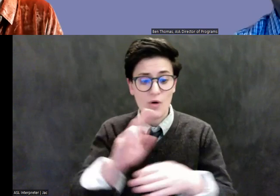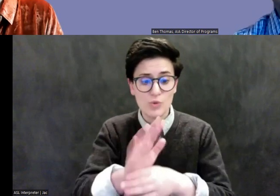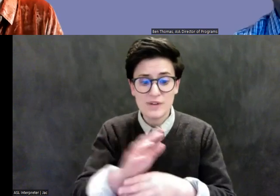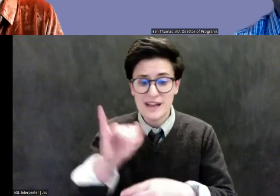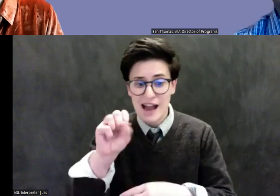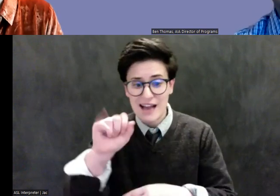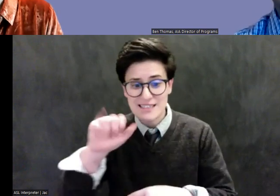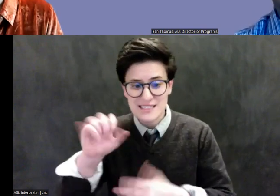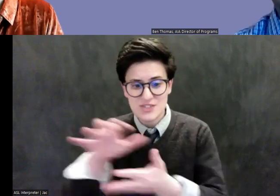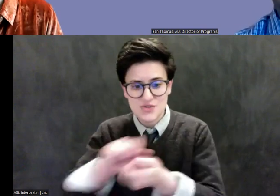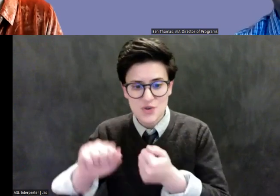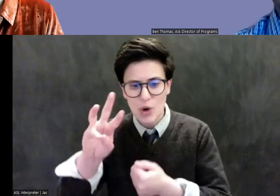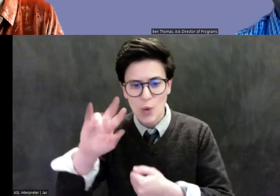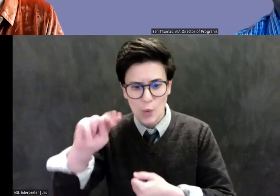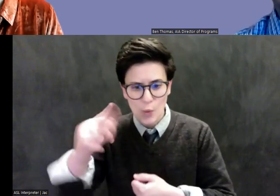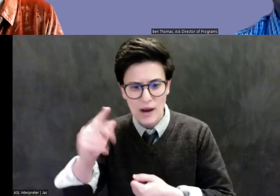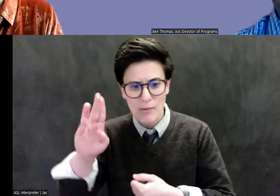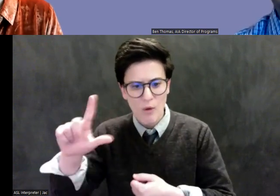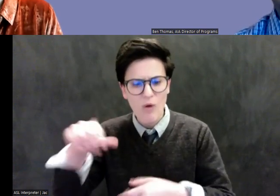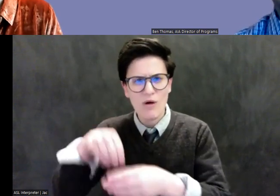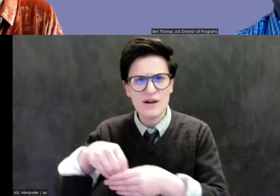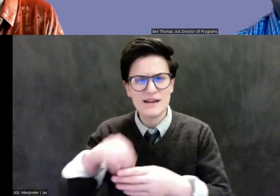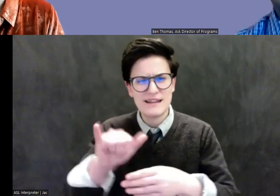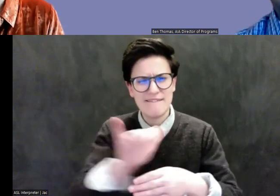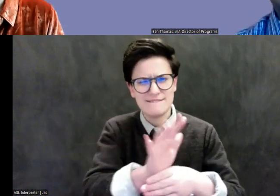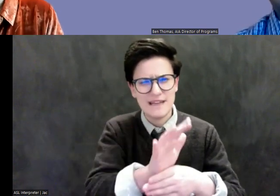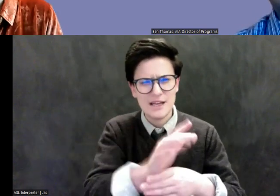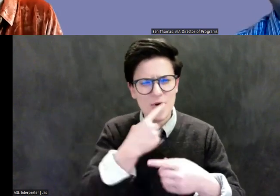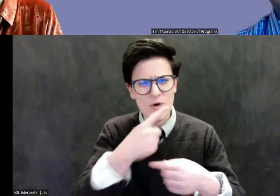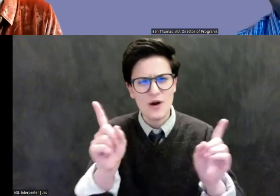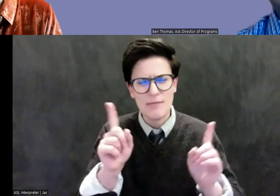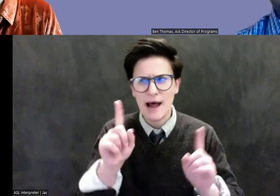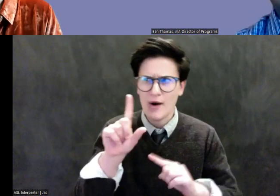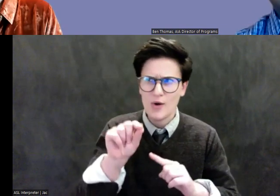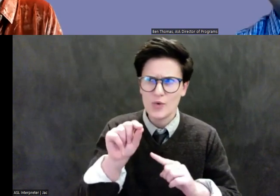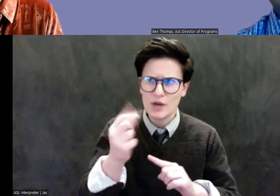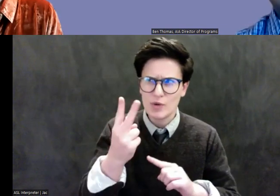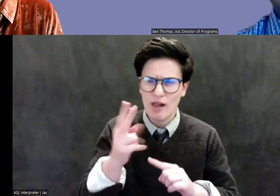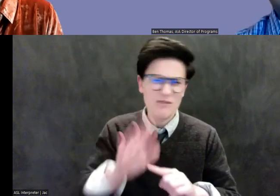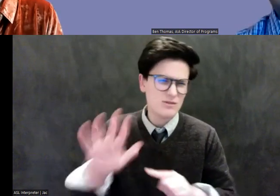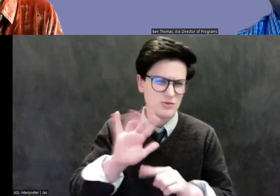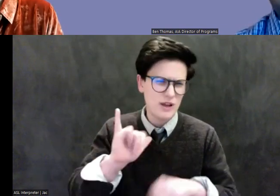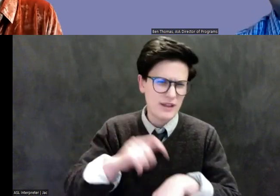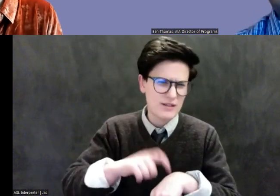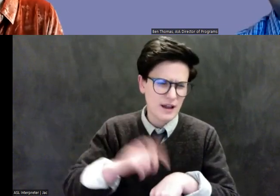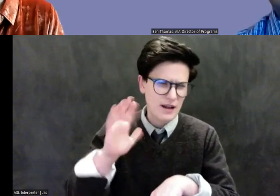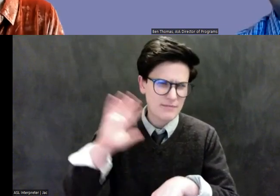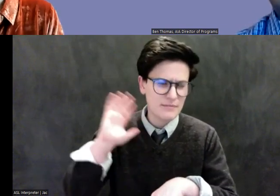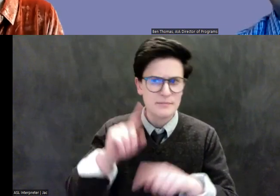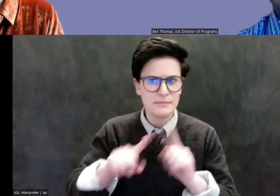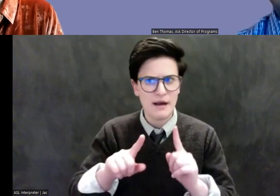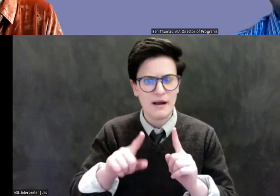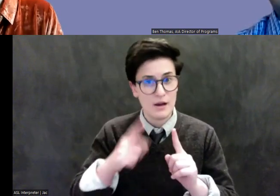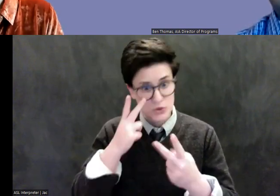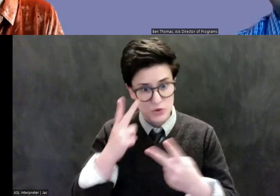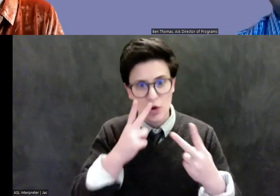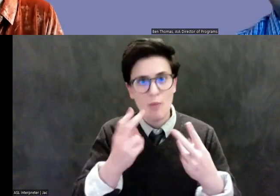propaganda video that came out. I want to say that was around 2012. I might have the year off, but around that time period. Um, and there were many, many op-eds